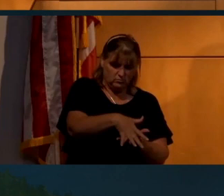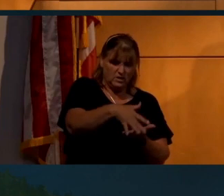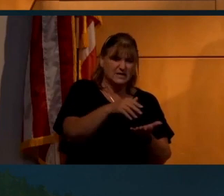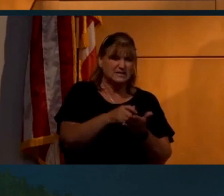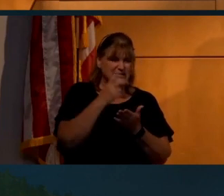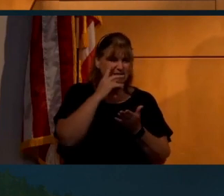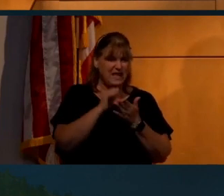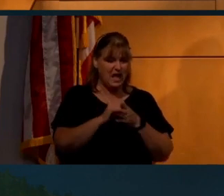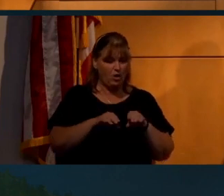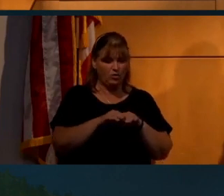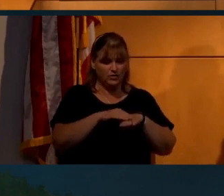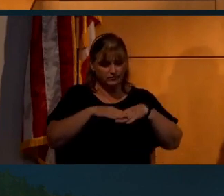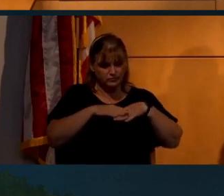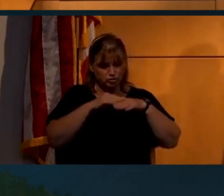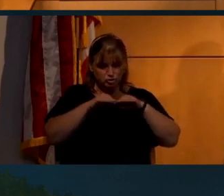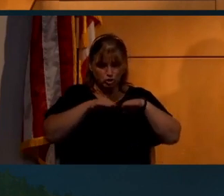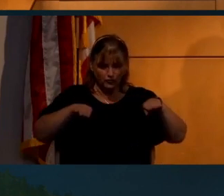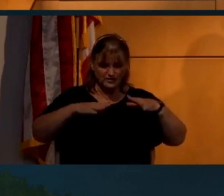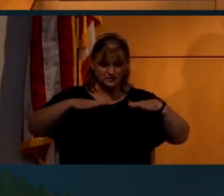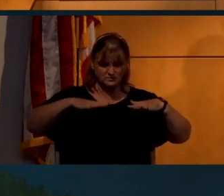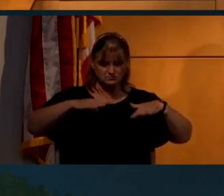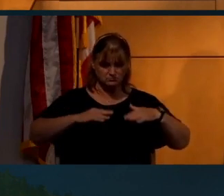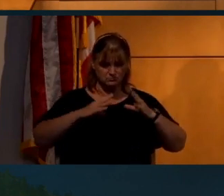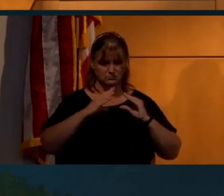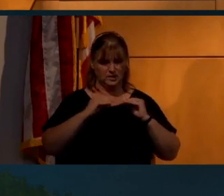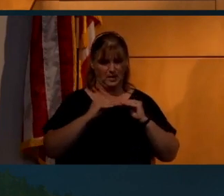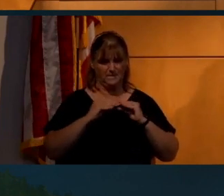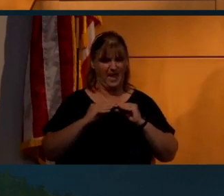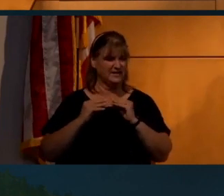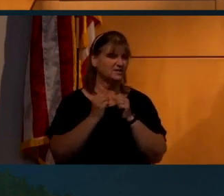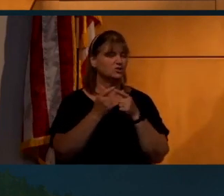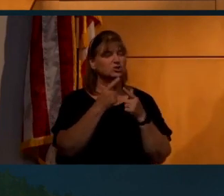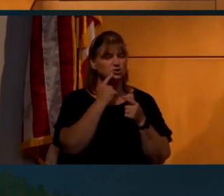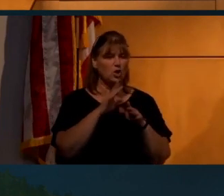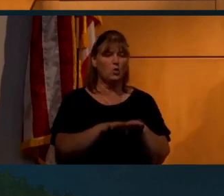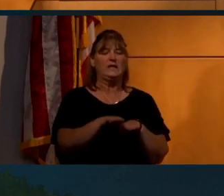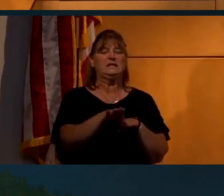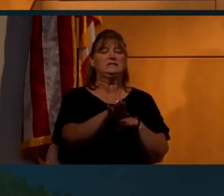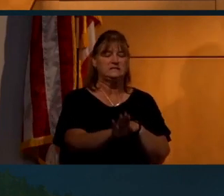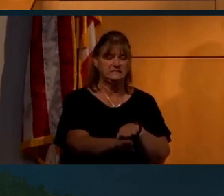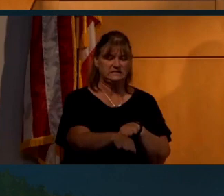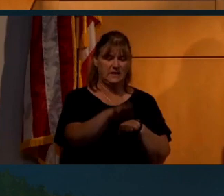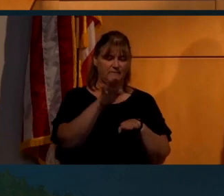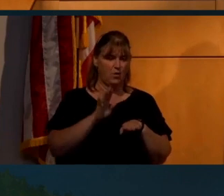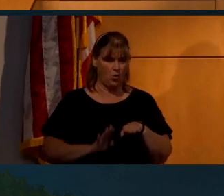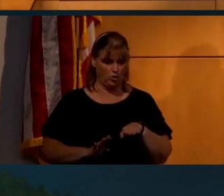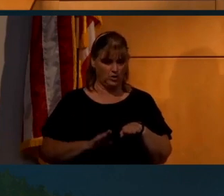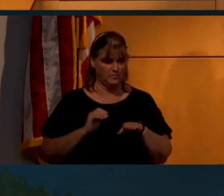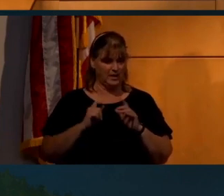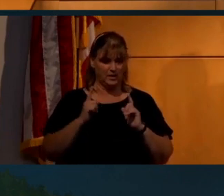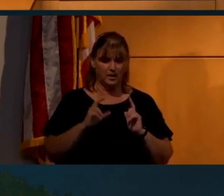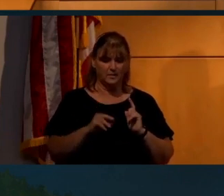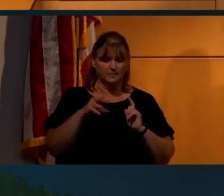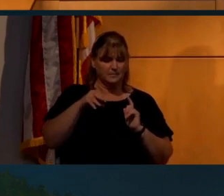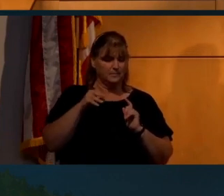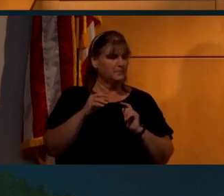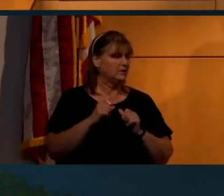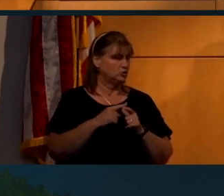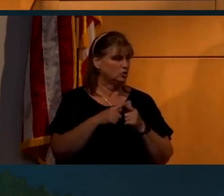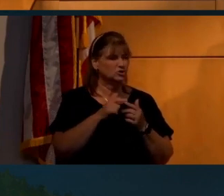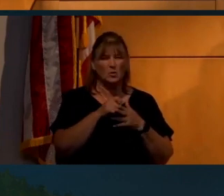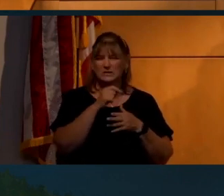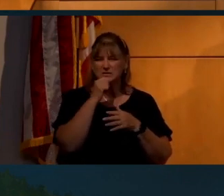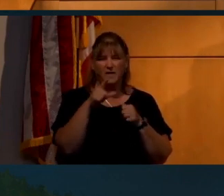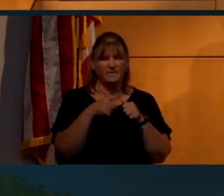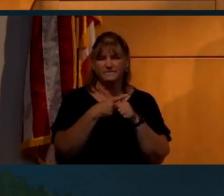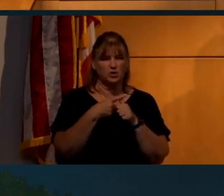compacted and to see what was, how that all worked. And then he, you know, so he stepped forward, made the boot print, stepped back and took the picture. So